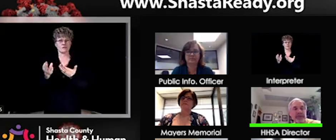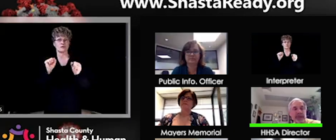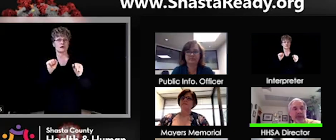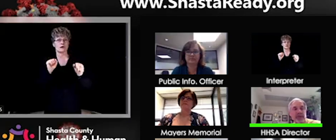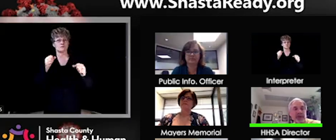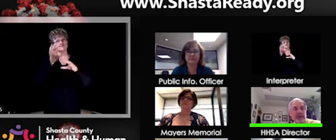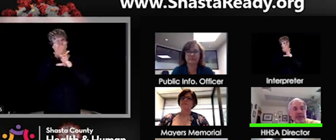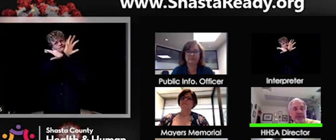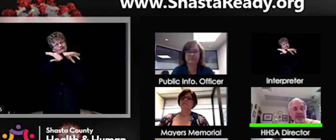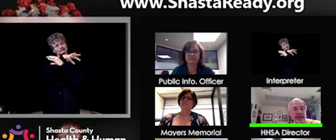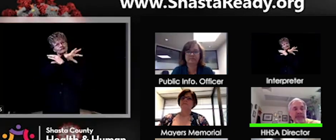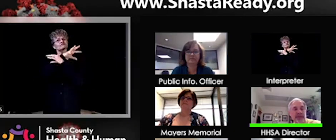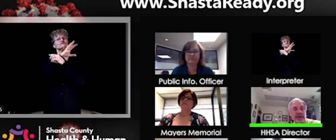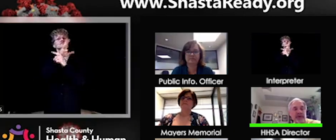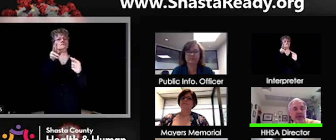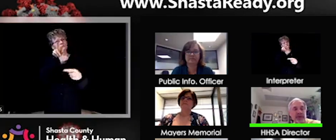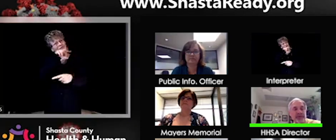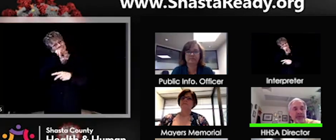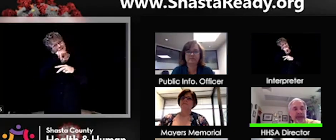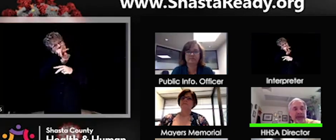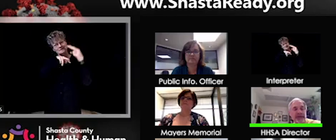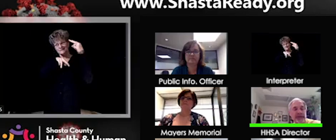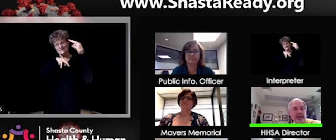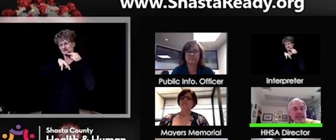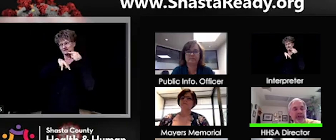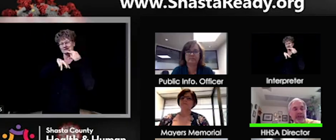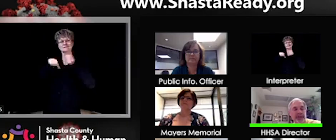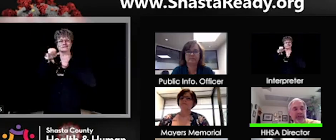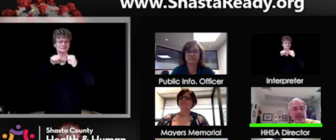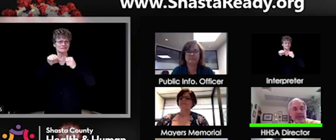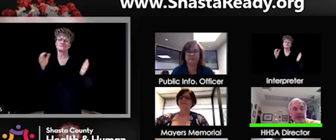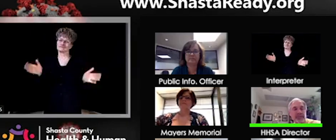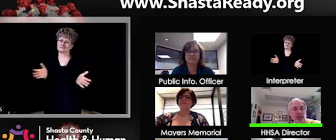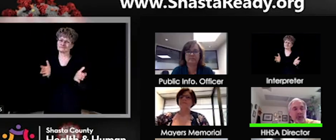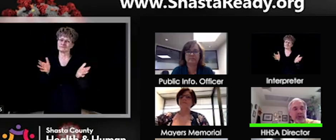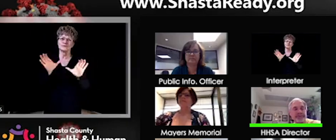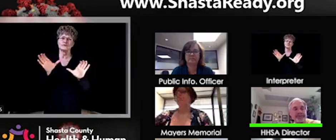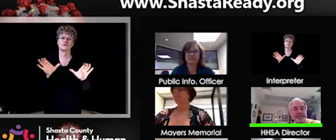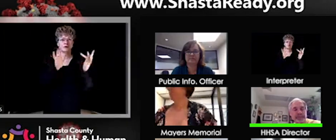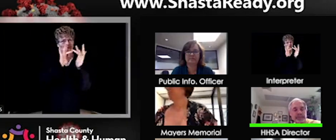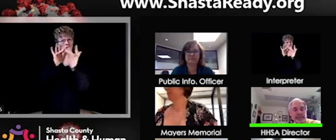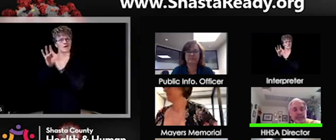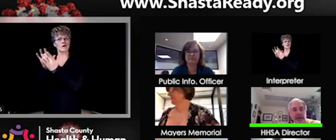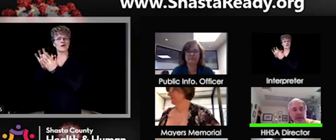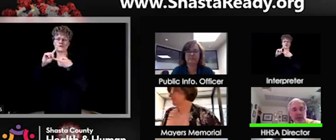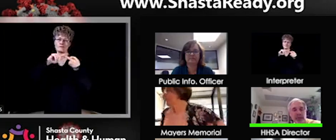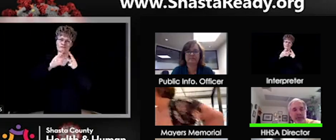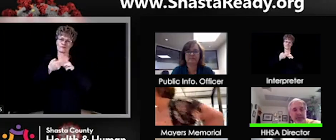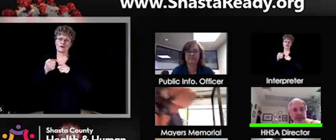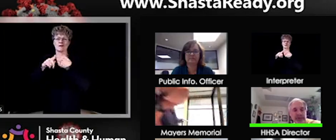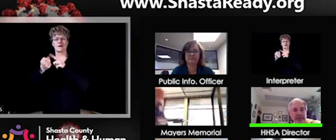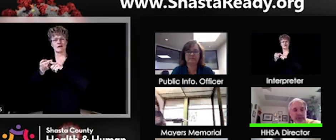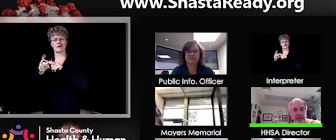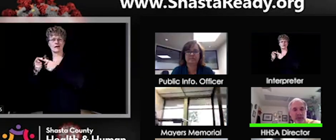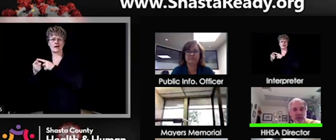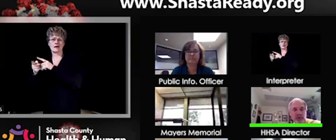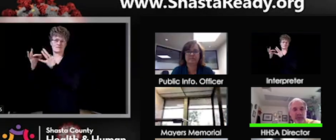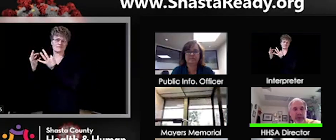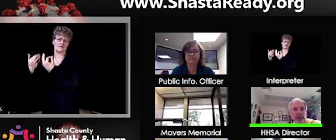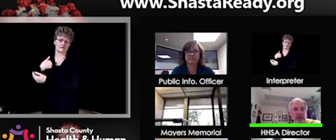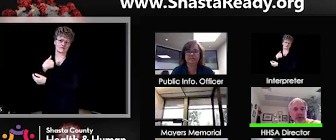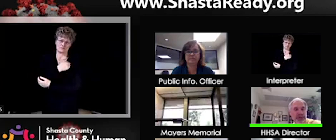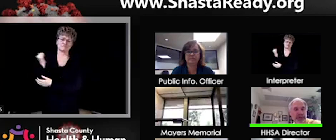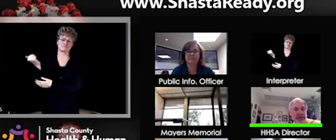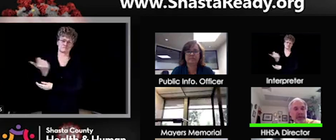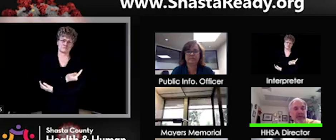video link with your friends and family. We do encourage that, you know, to keep in touch. very important. Under normal circumstances, we,